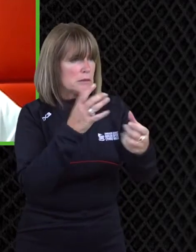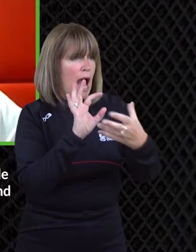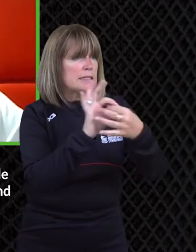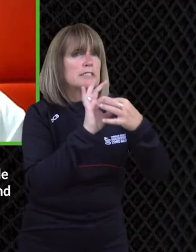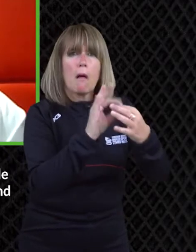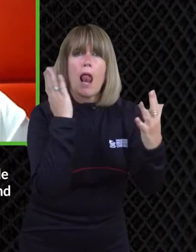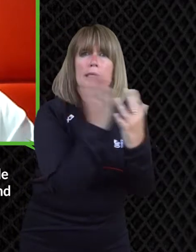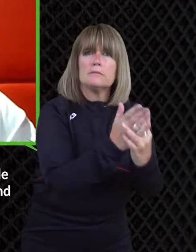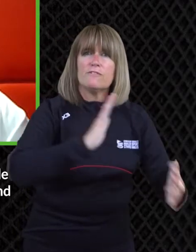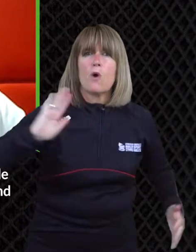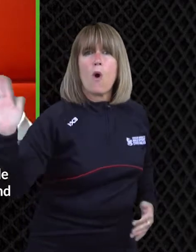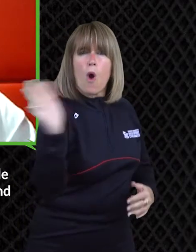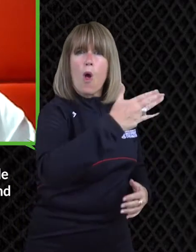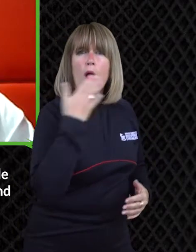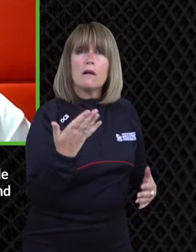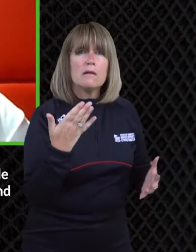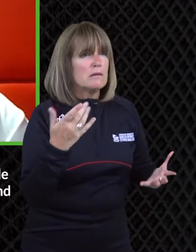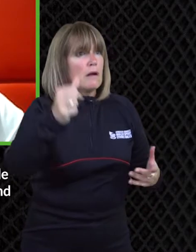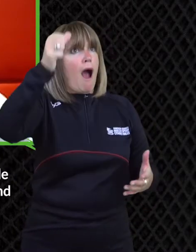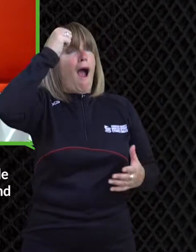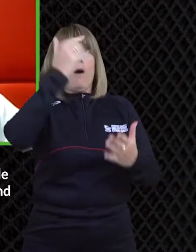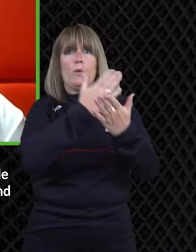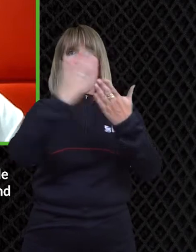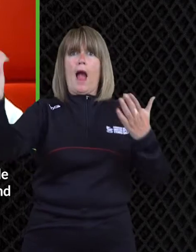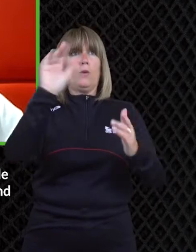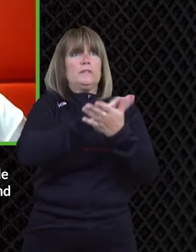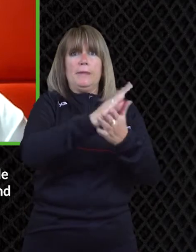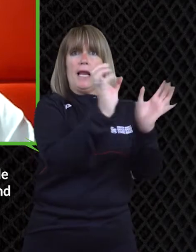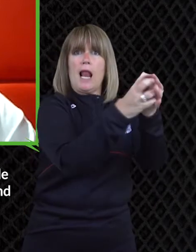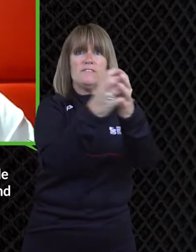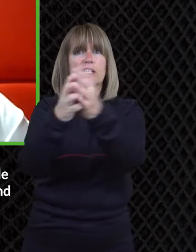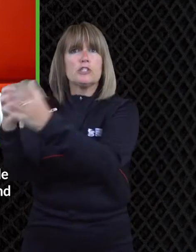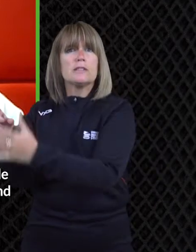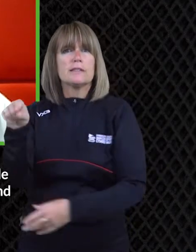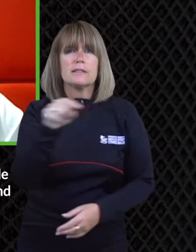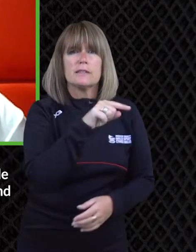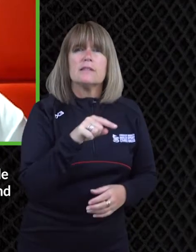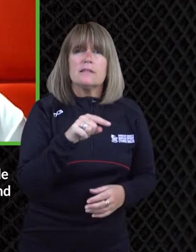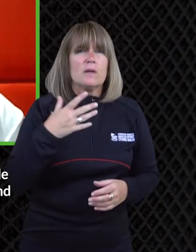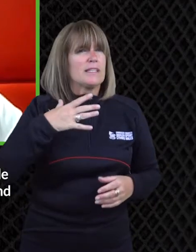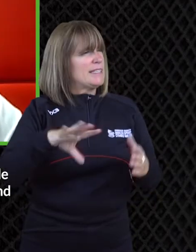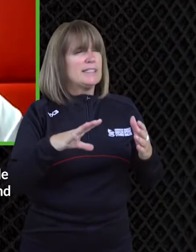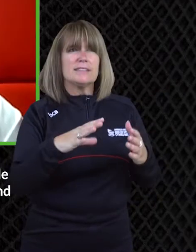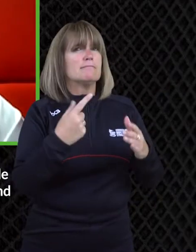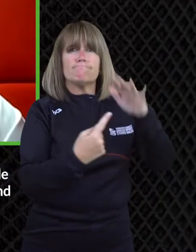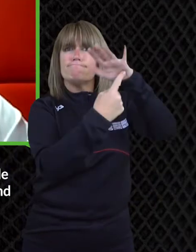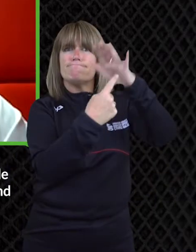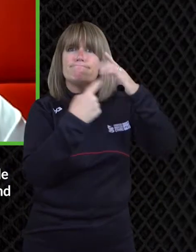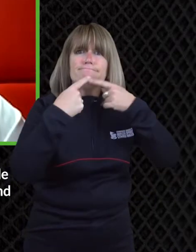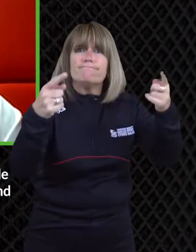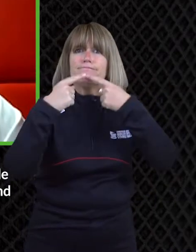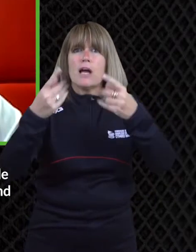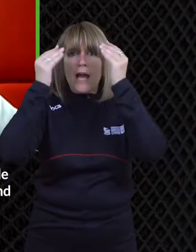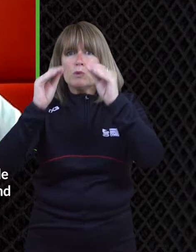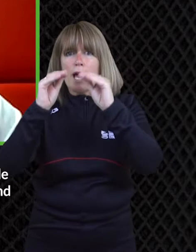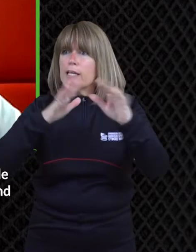um you know is this something we need to you know as as everyone really to to help make more power sport